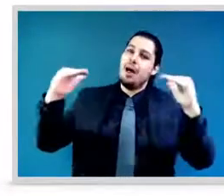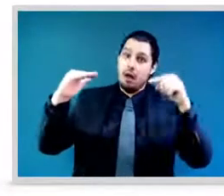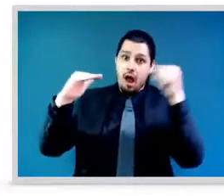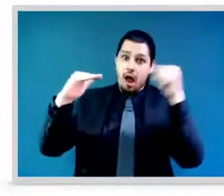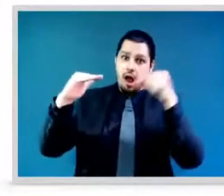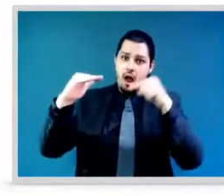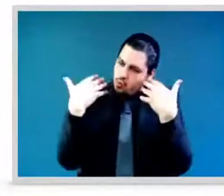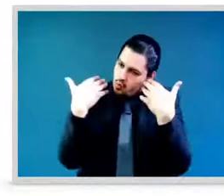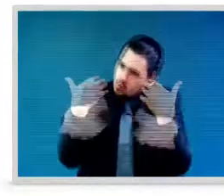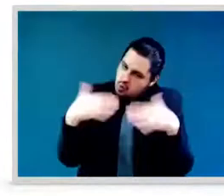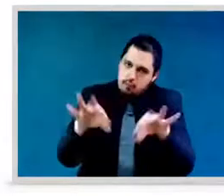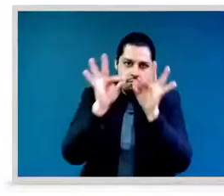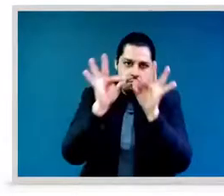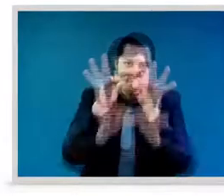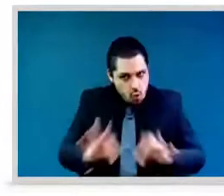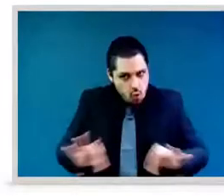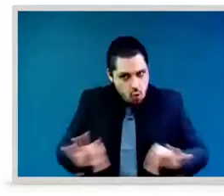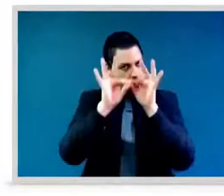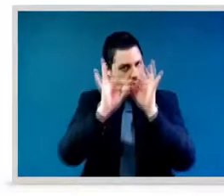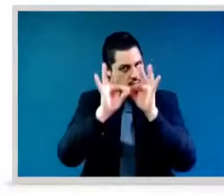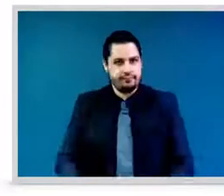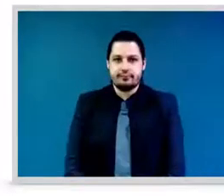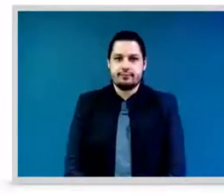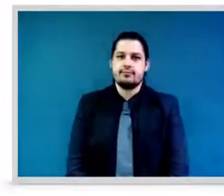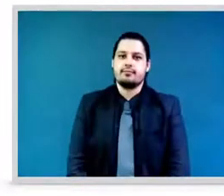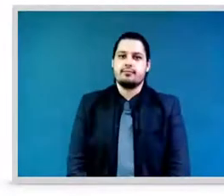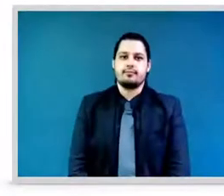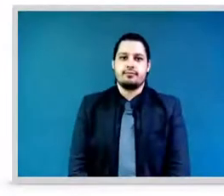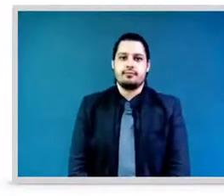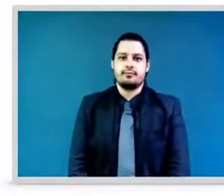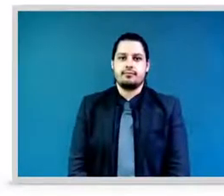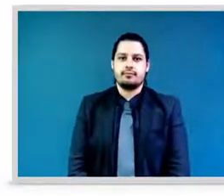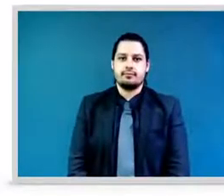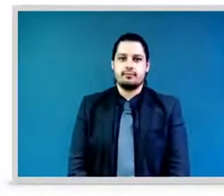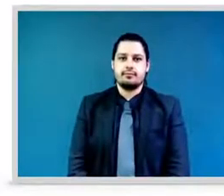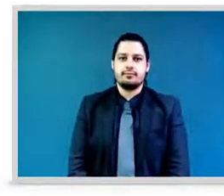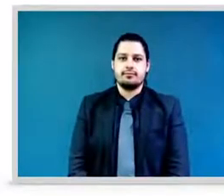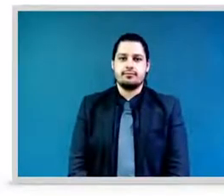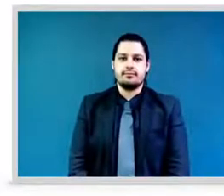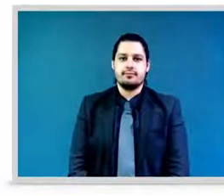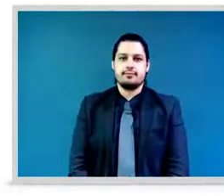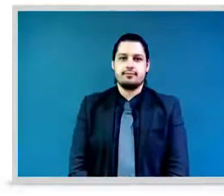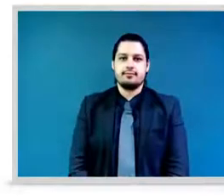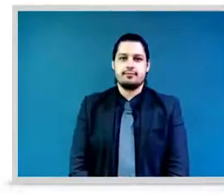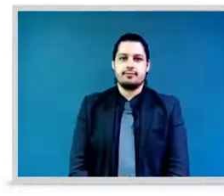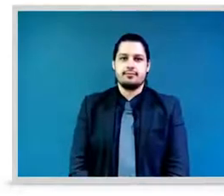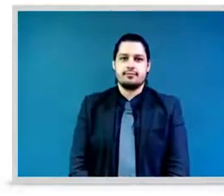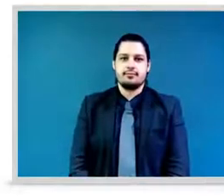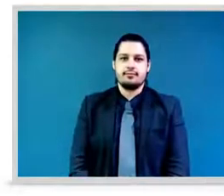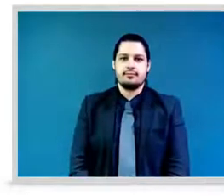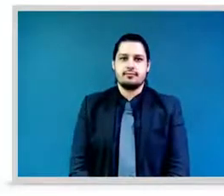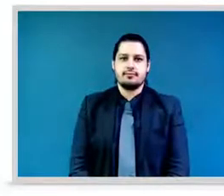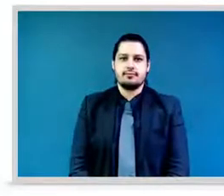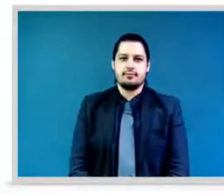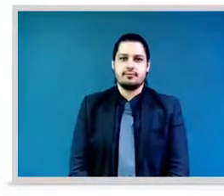where we are not only talking and making statements, but we are committing to